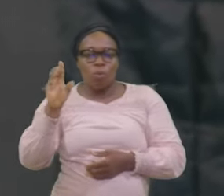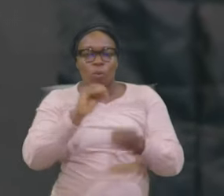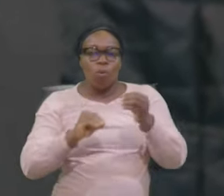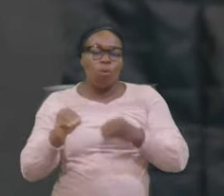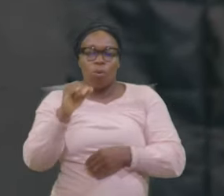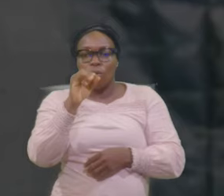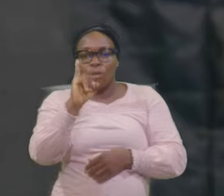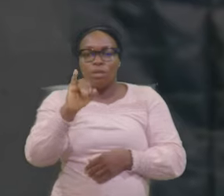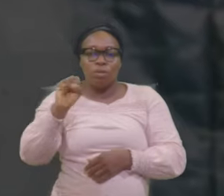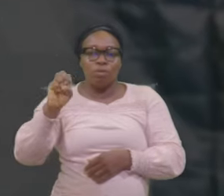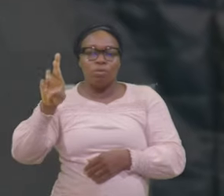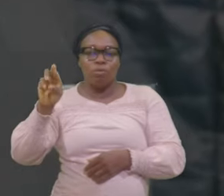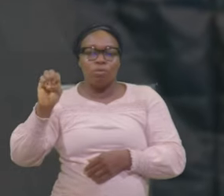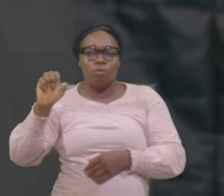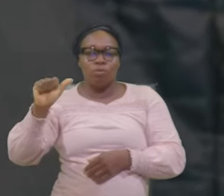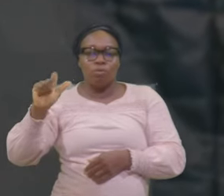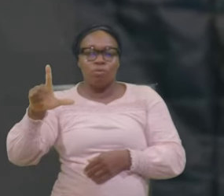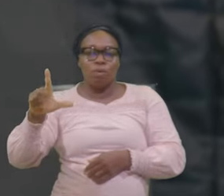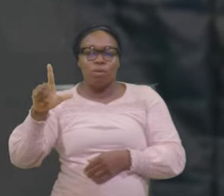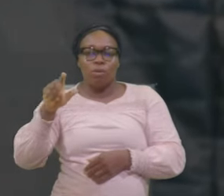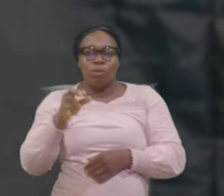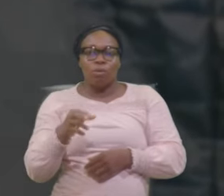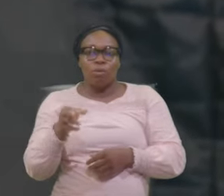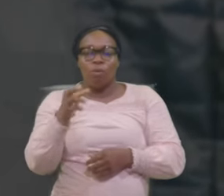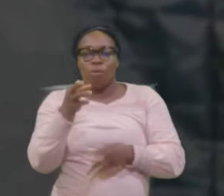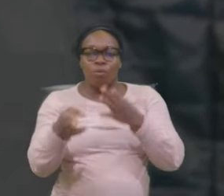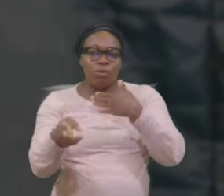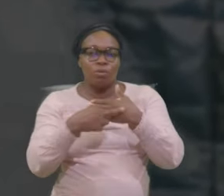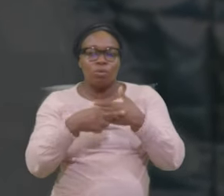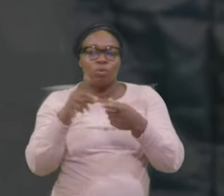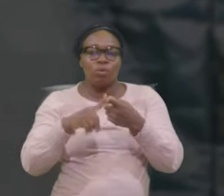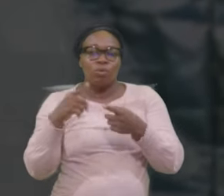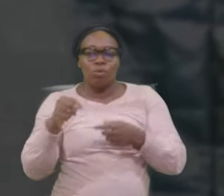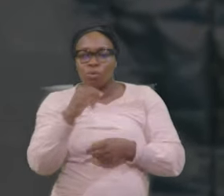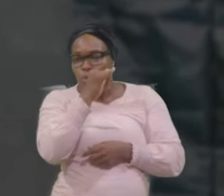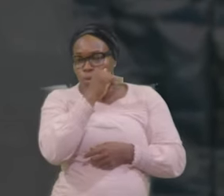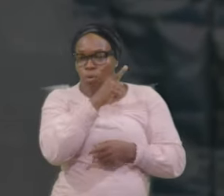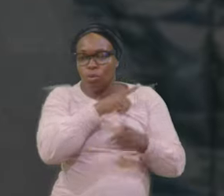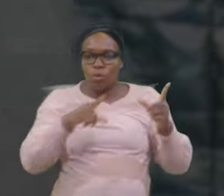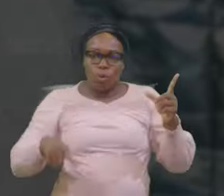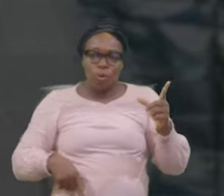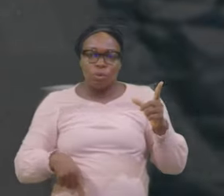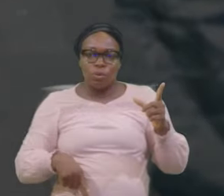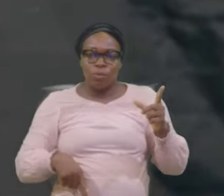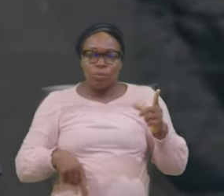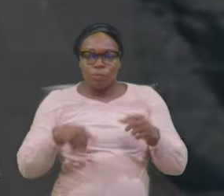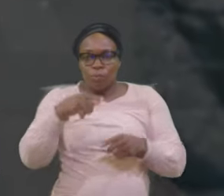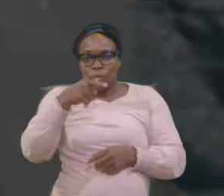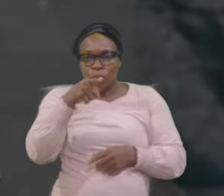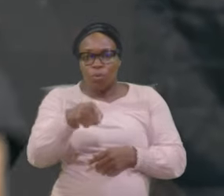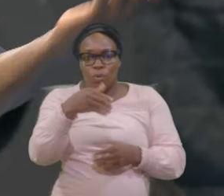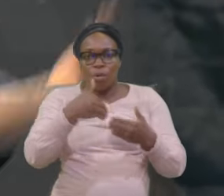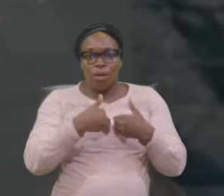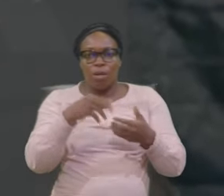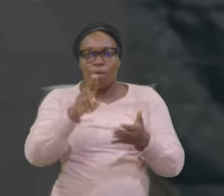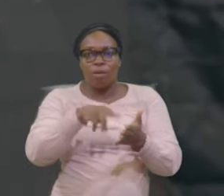Thy God For thou Has fallen By thine Iniquity It's your Iniquity It's